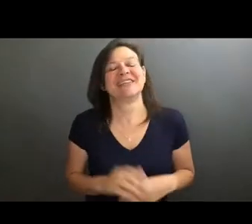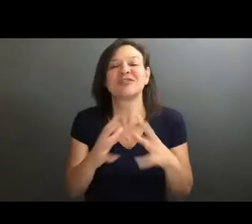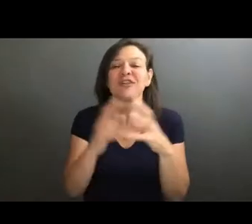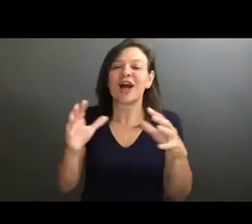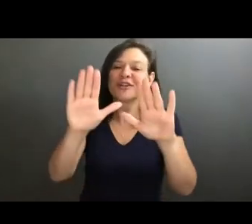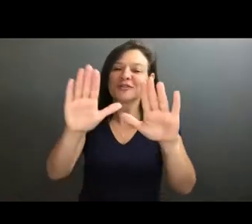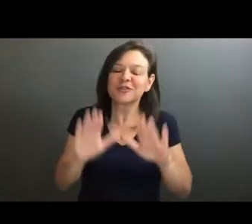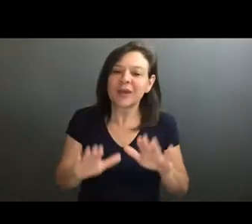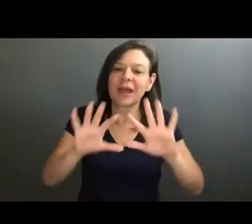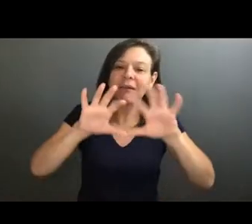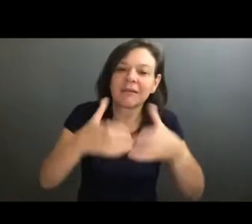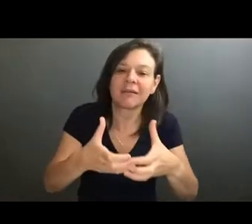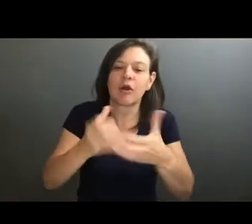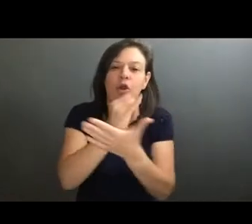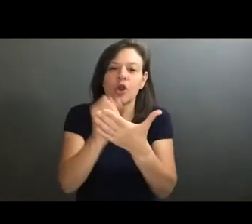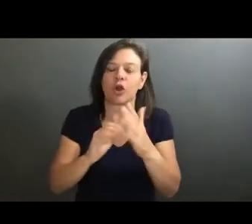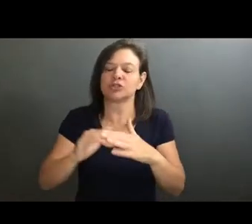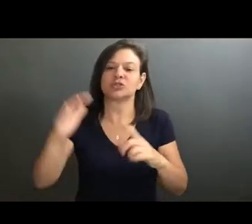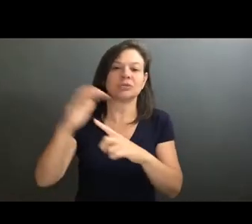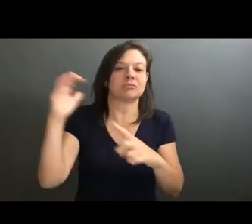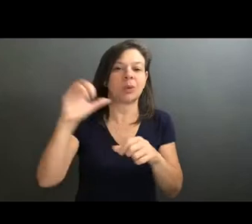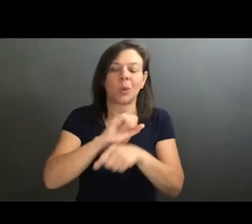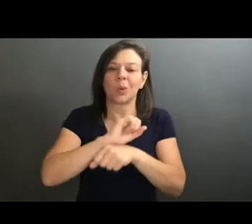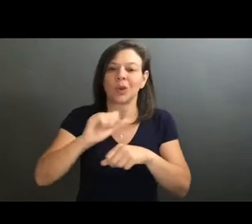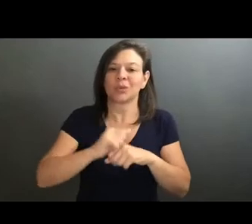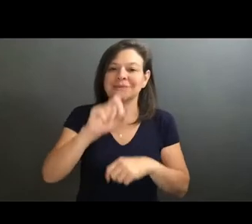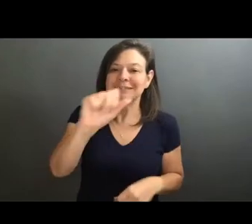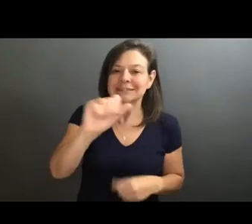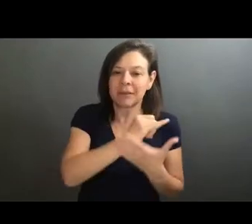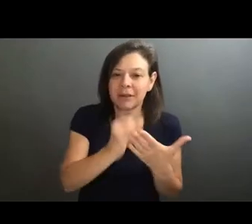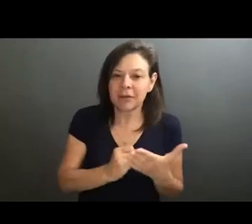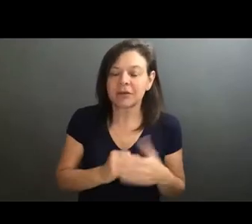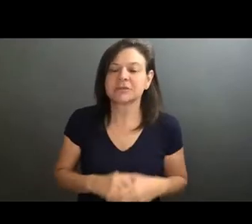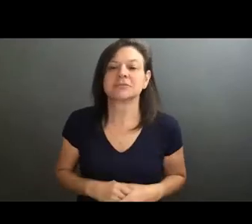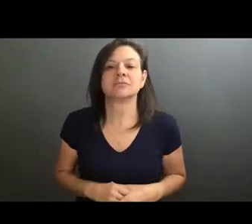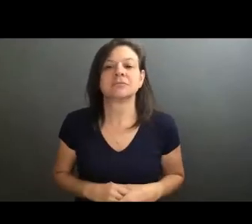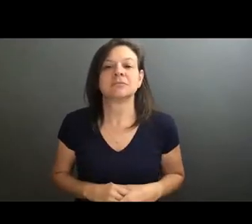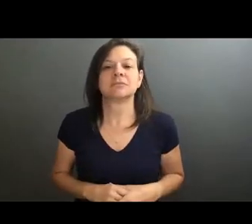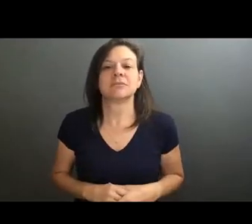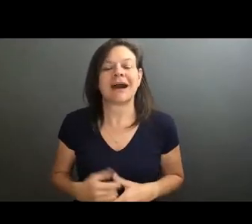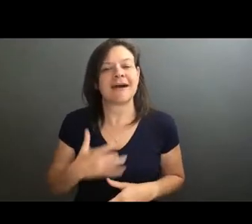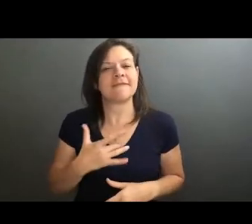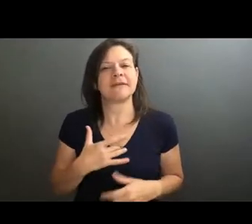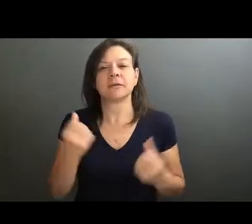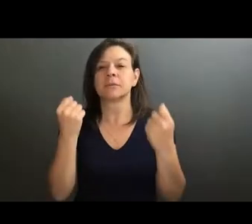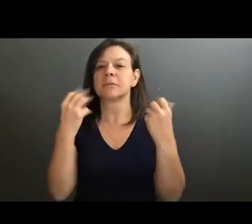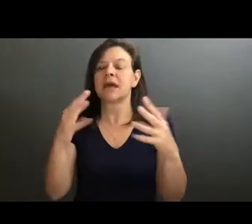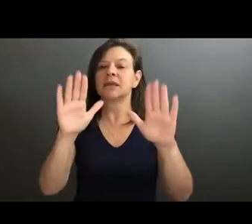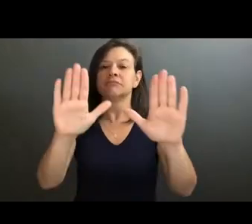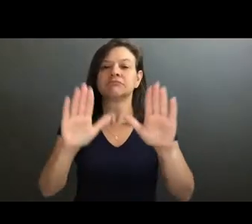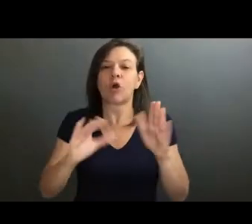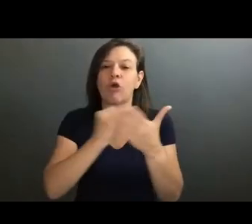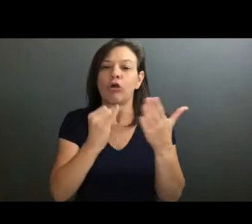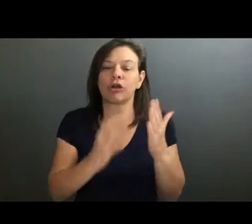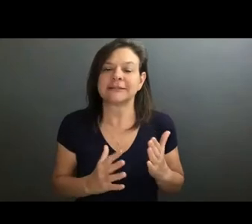you know, organizations and artists doing great work out there, especially with disability arts. And that's what I feel too, that there's so many great artists out there. think they're